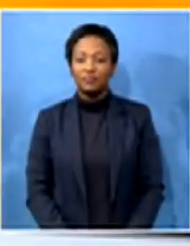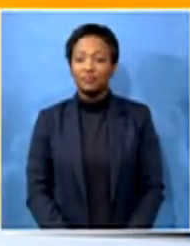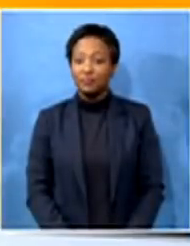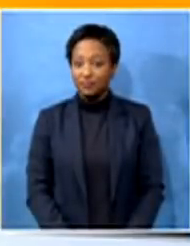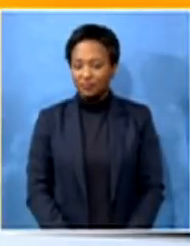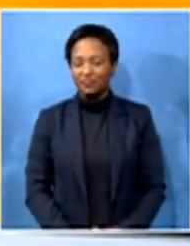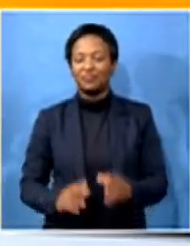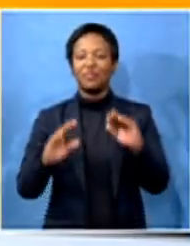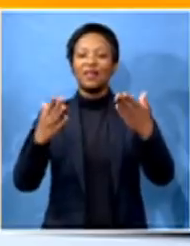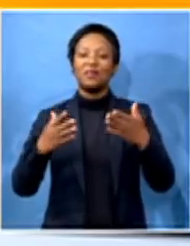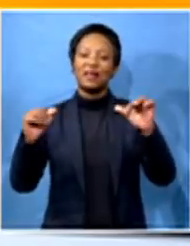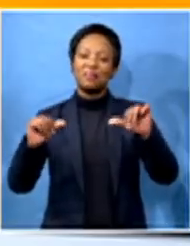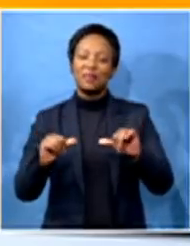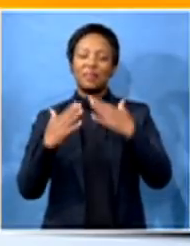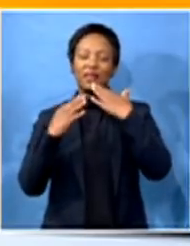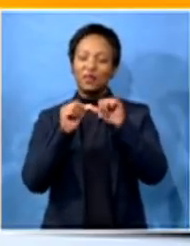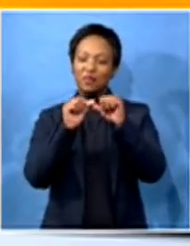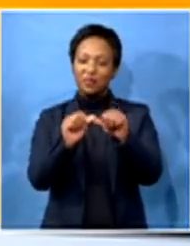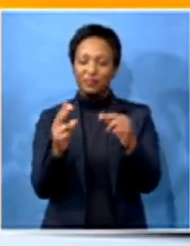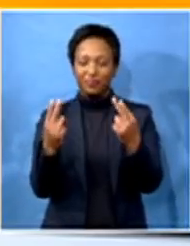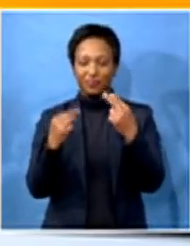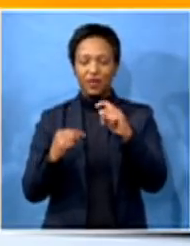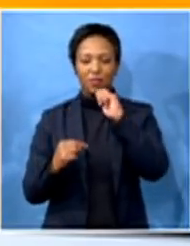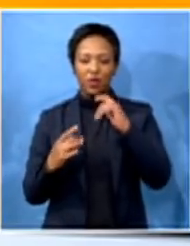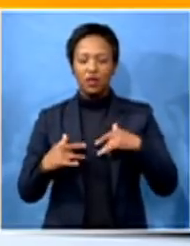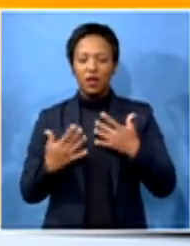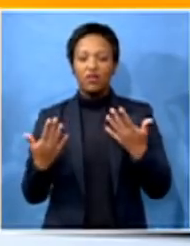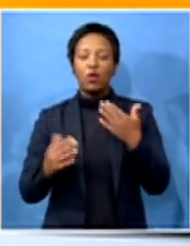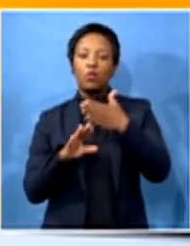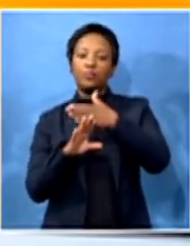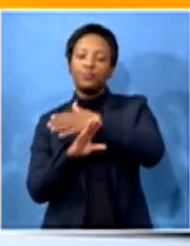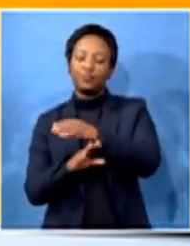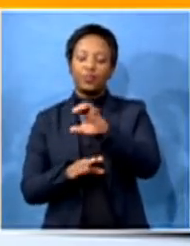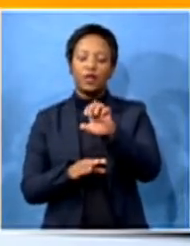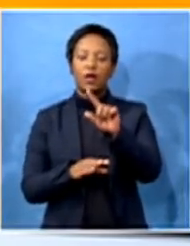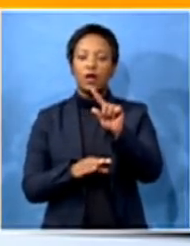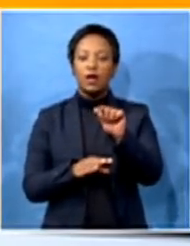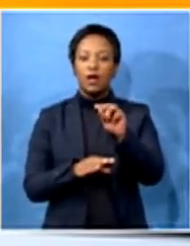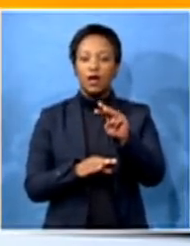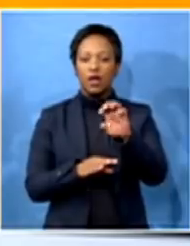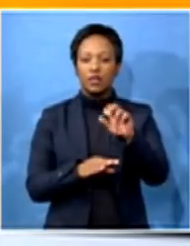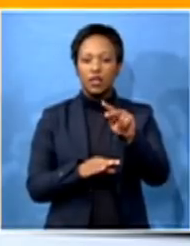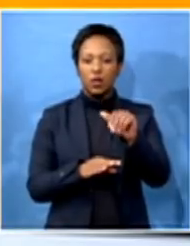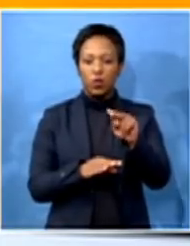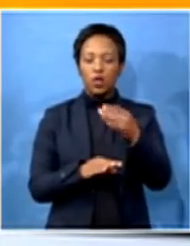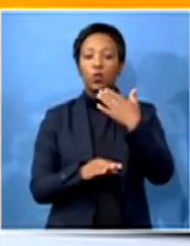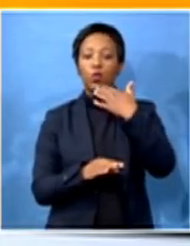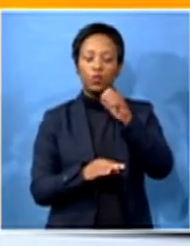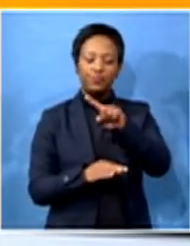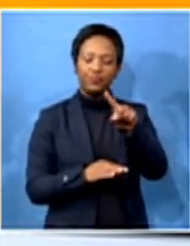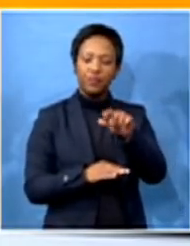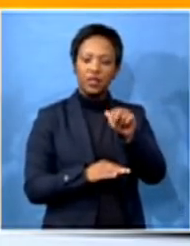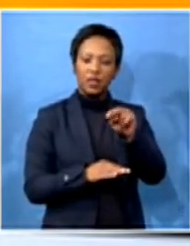Welcome back. Thanks for being with us here on Morning Live. Former Etteguini Mayor Zandile Kumete has been sworn in as an